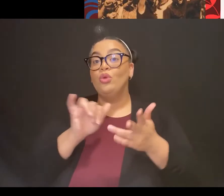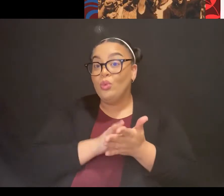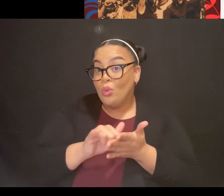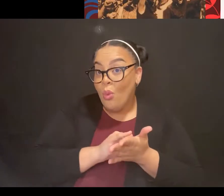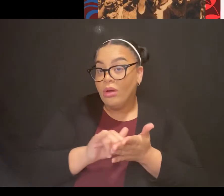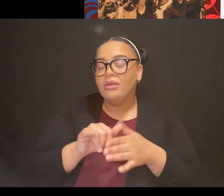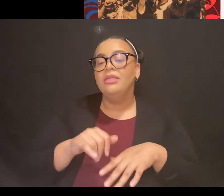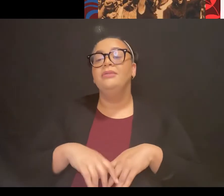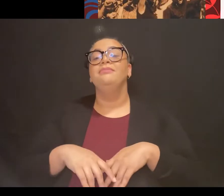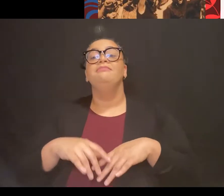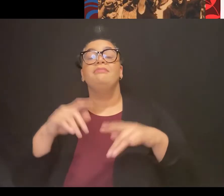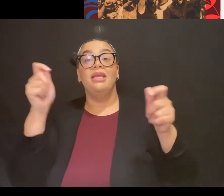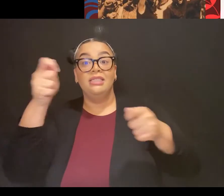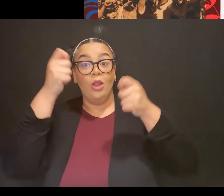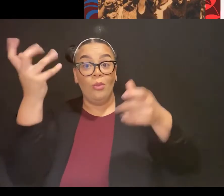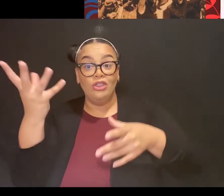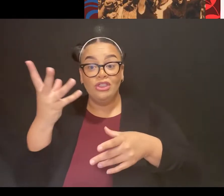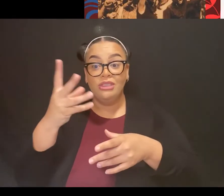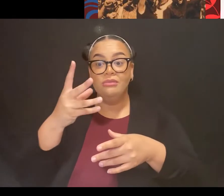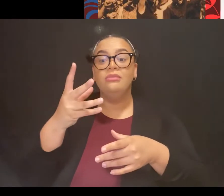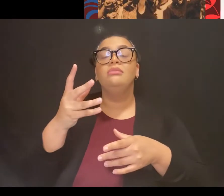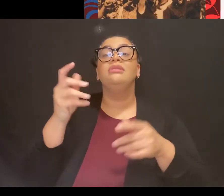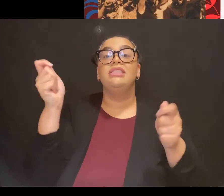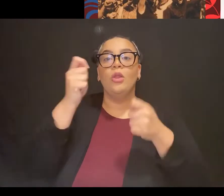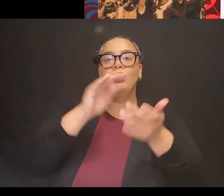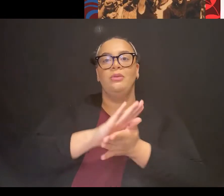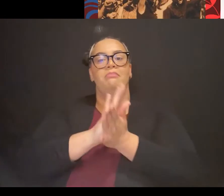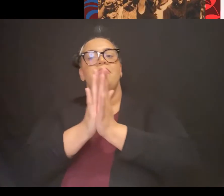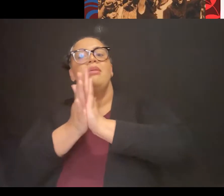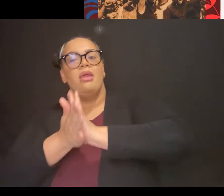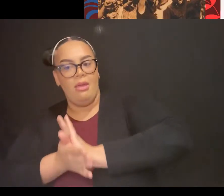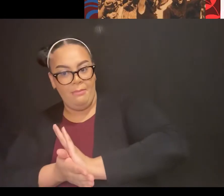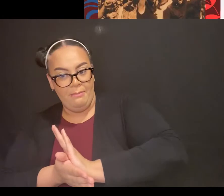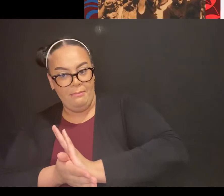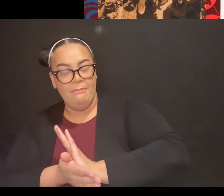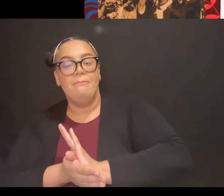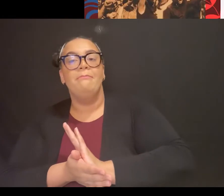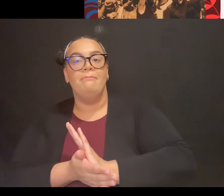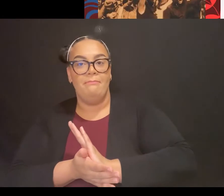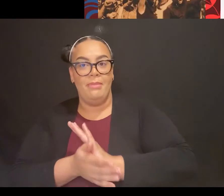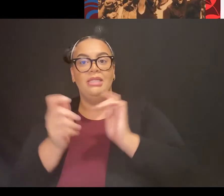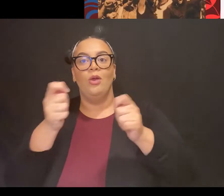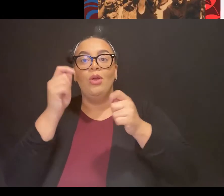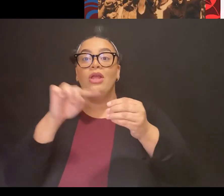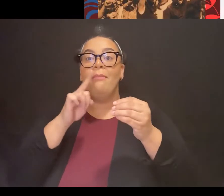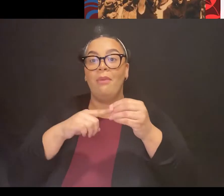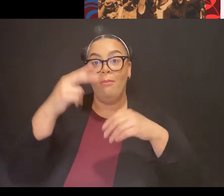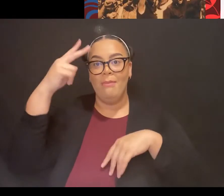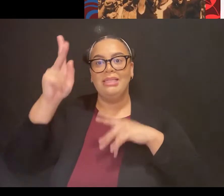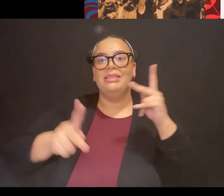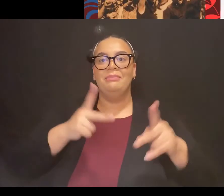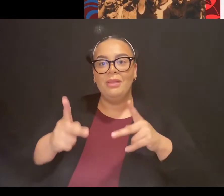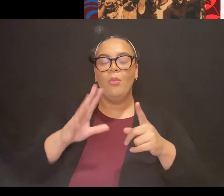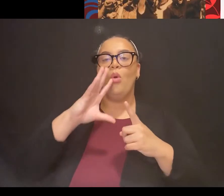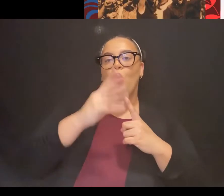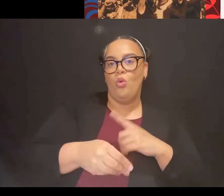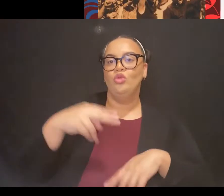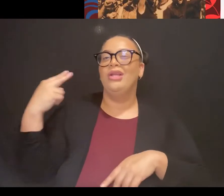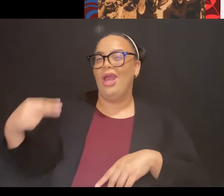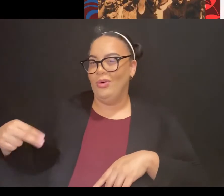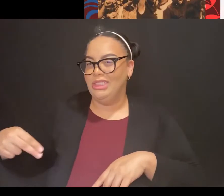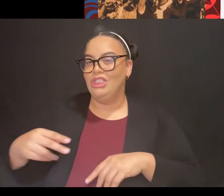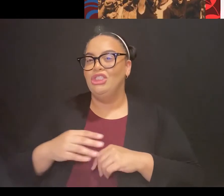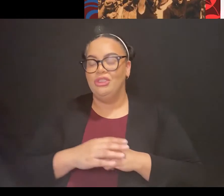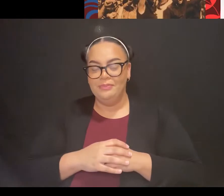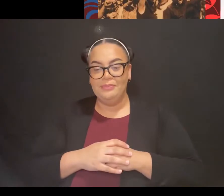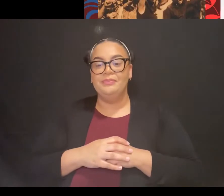a celebration of Mexican culture and heritage. In the 1980s, marketers got really smart. And